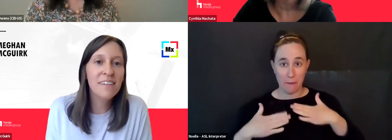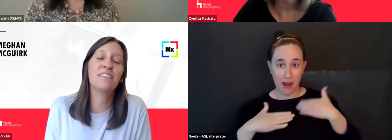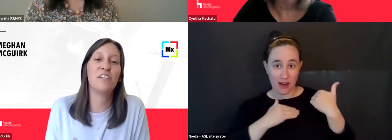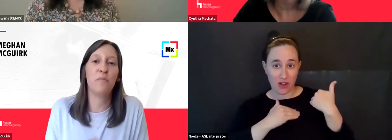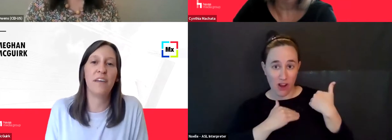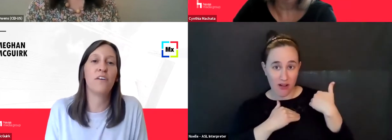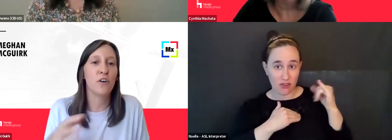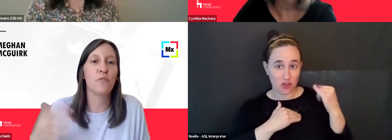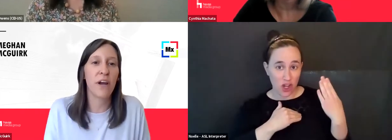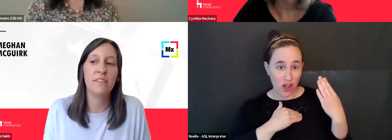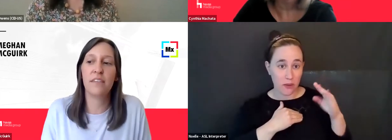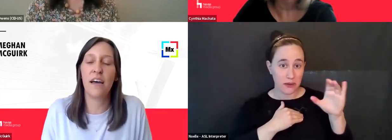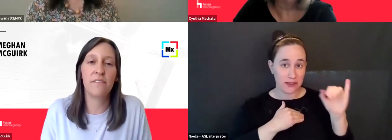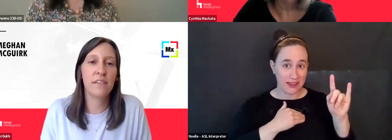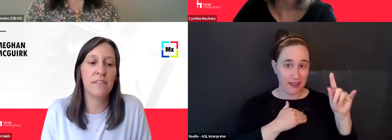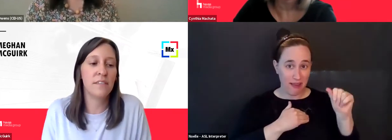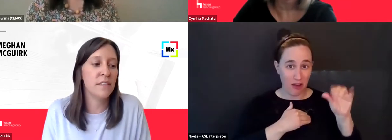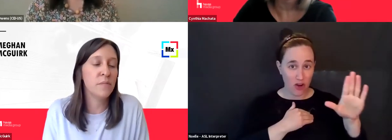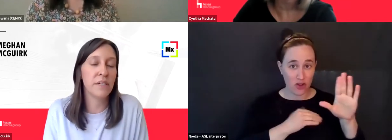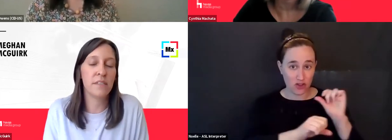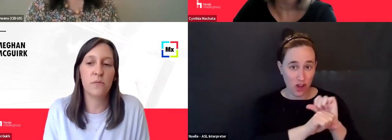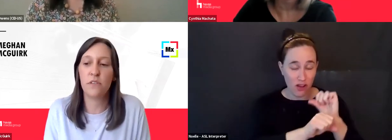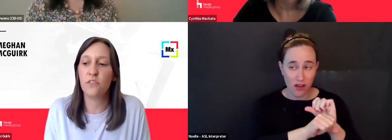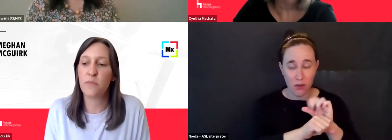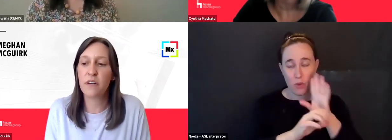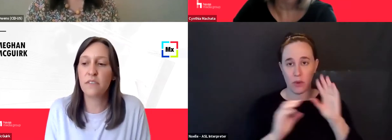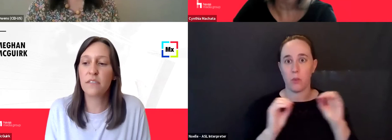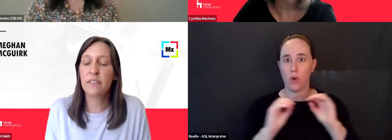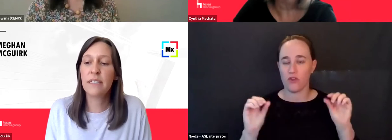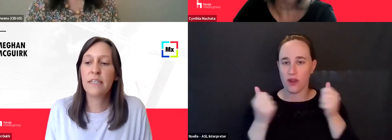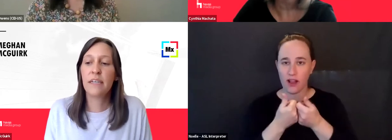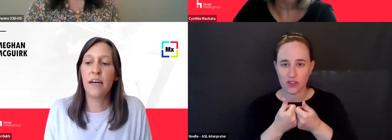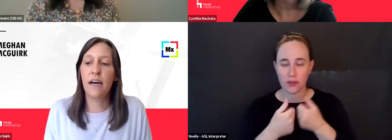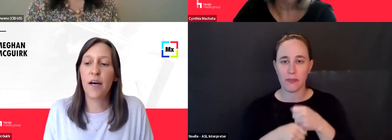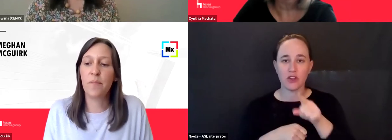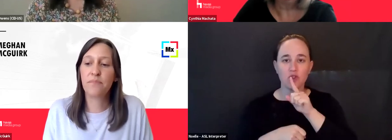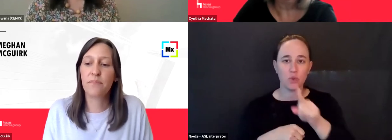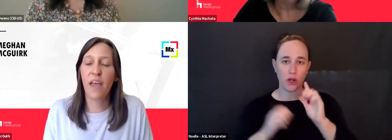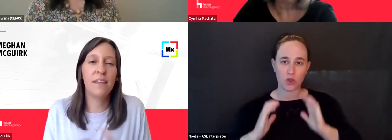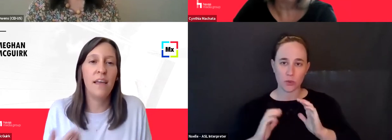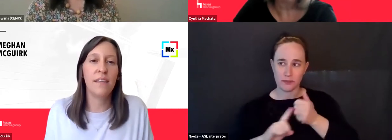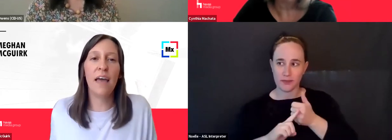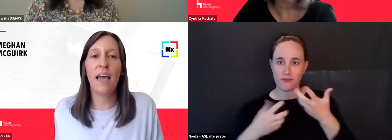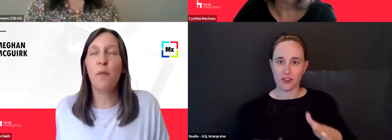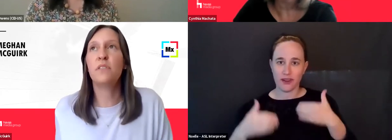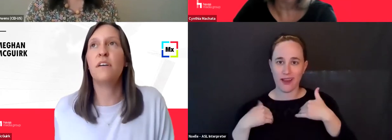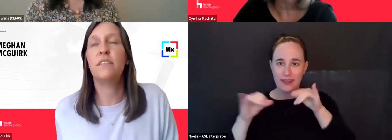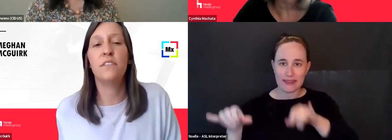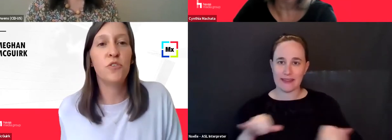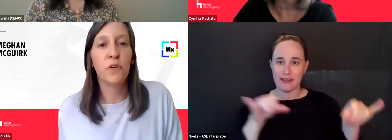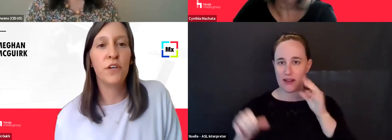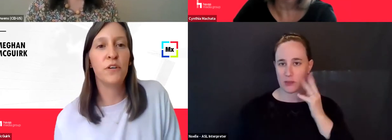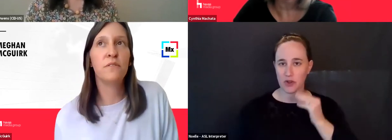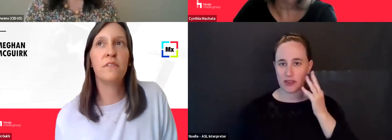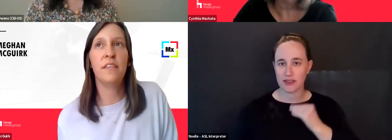and it's going to make it harder for brands to have consistent experiences with consumers. Um, and, and the, the Apple stuff